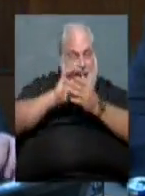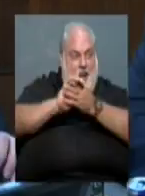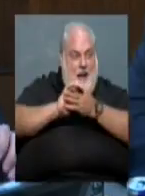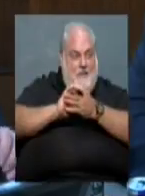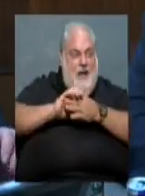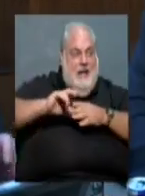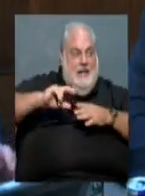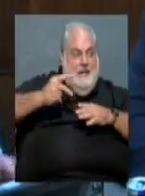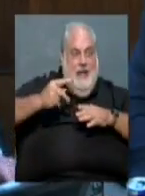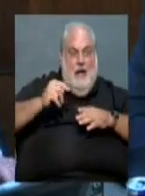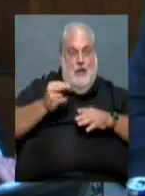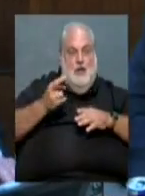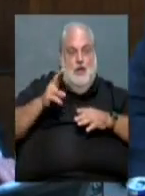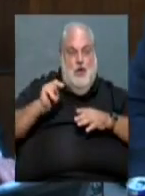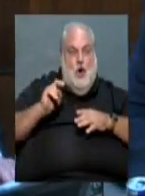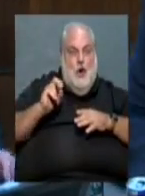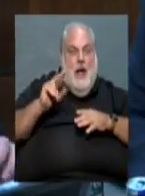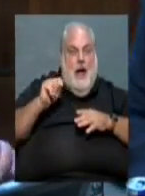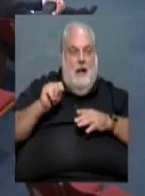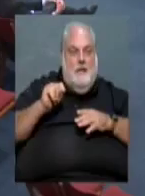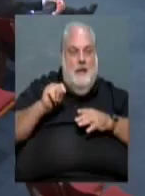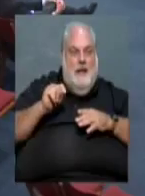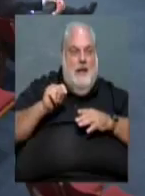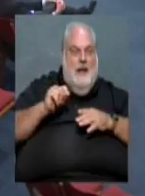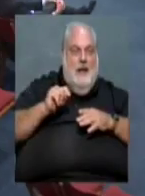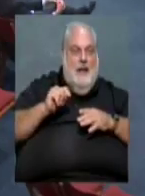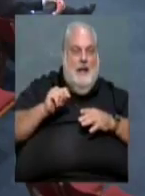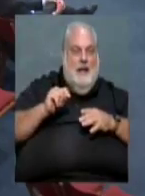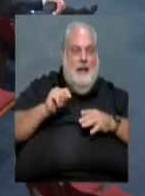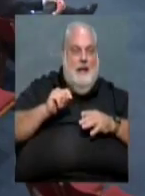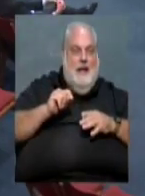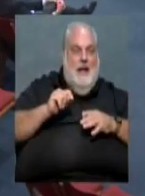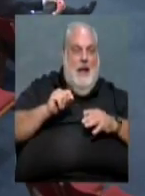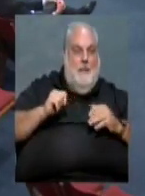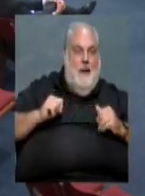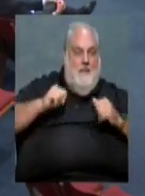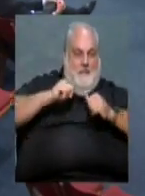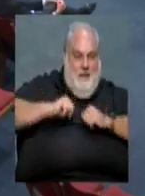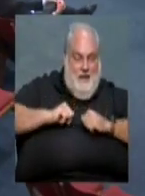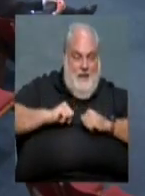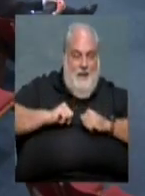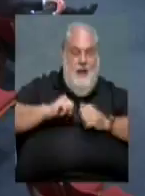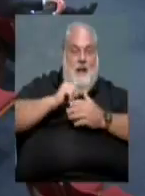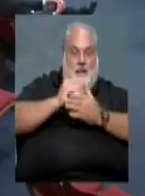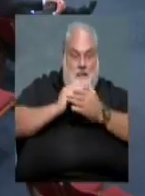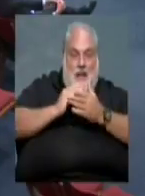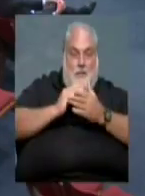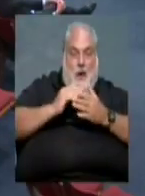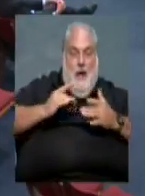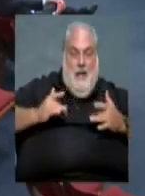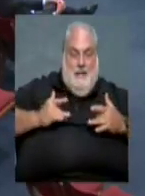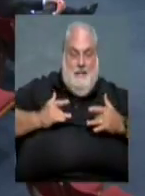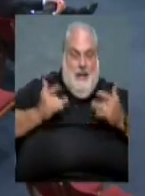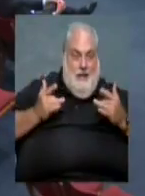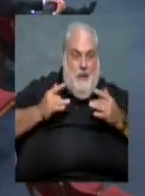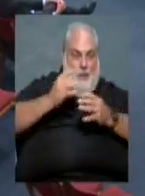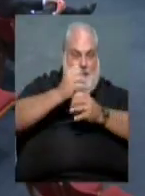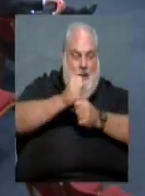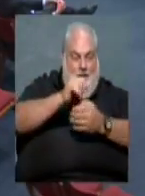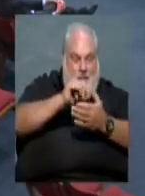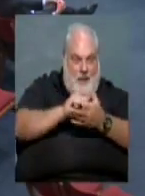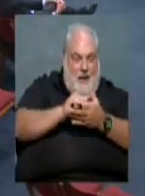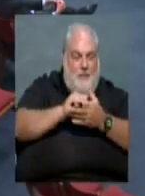a bulletproof vest. I know they would, and they're happy about getting them, at least some of them getting them. But they did mention to me that